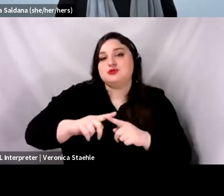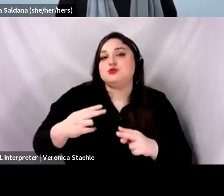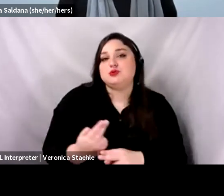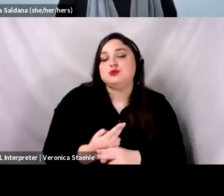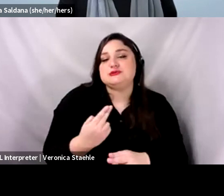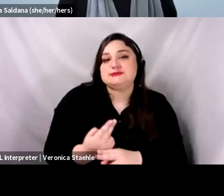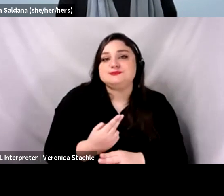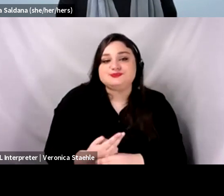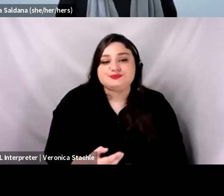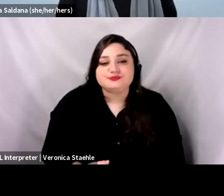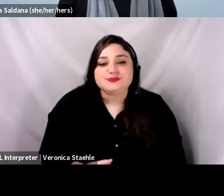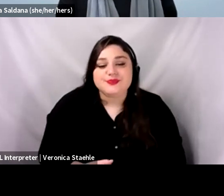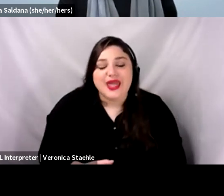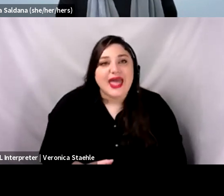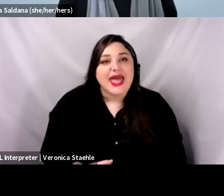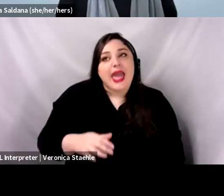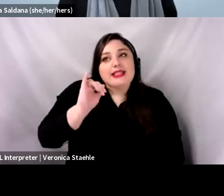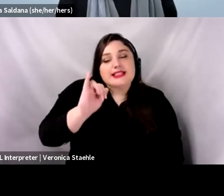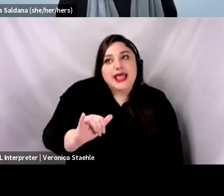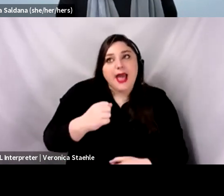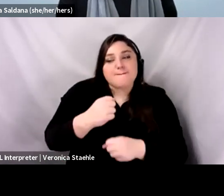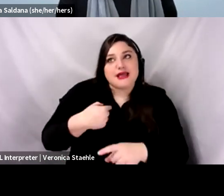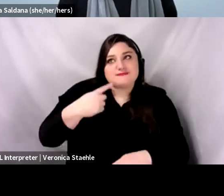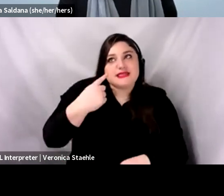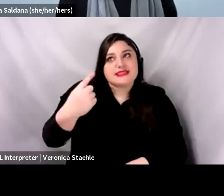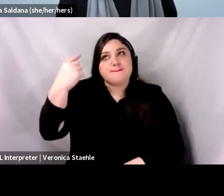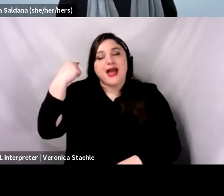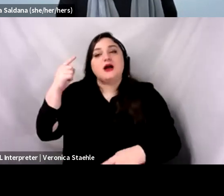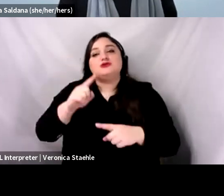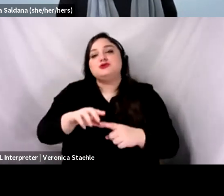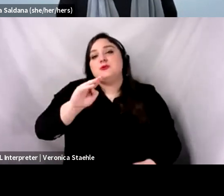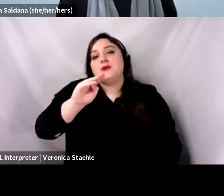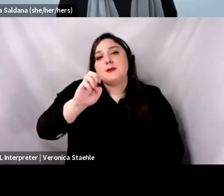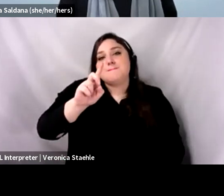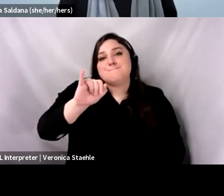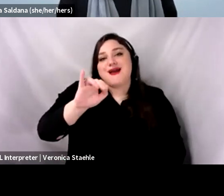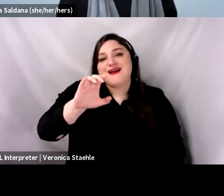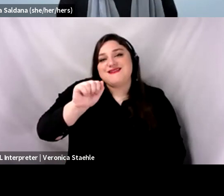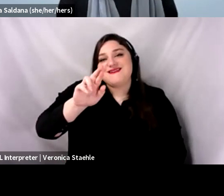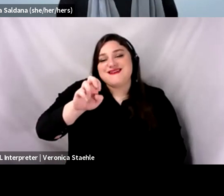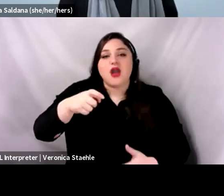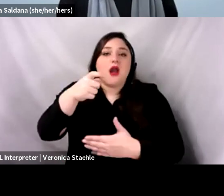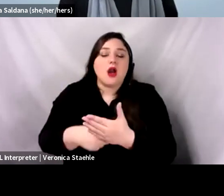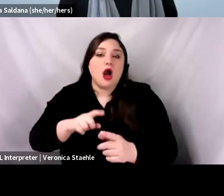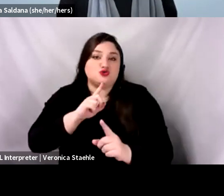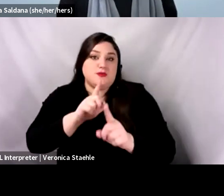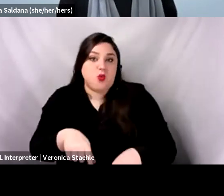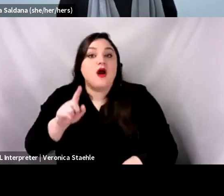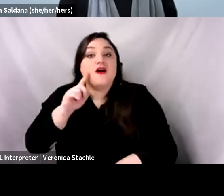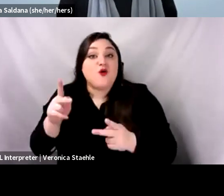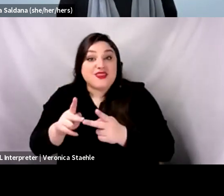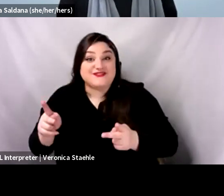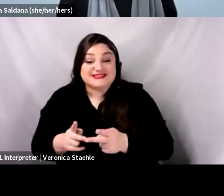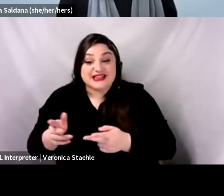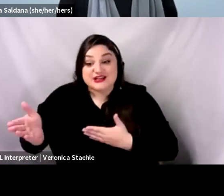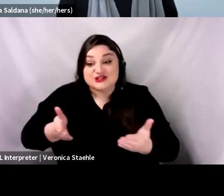it takes me back to the days of thinking about Medicare cost reports, where you had a cost of the facility services. And it was spread